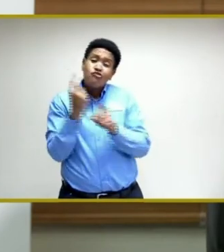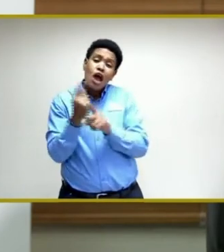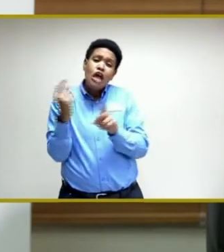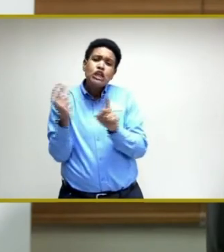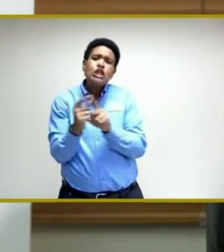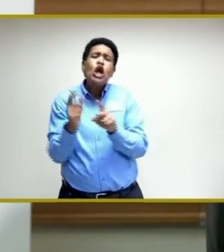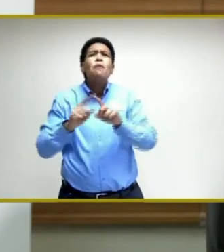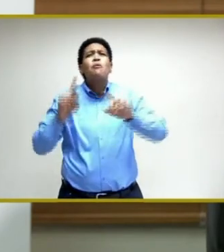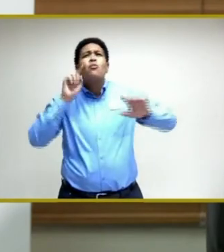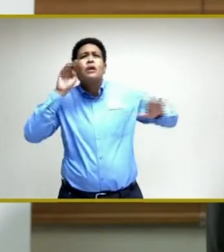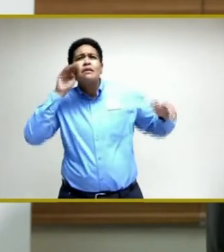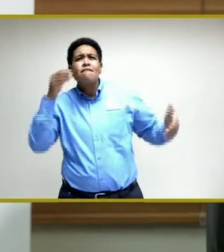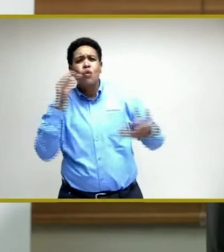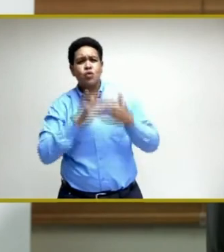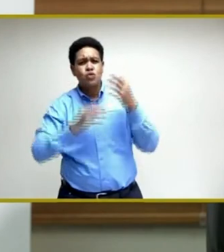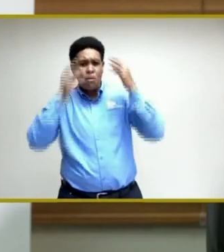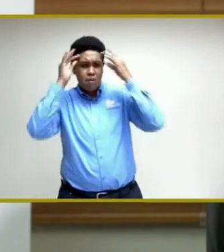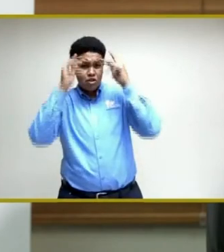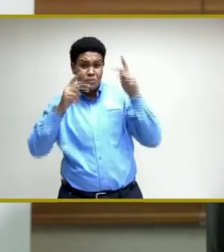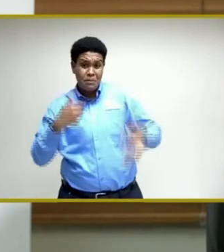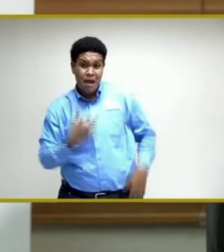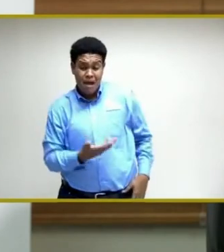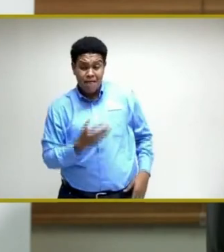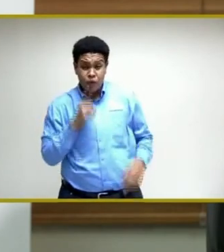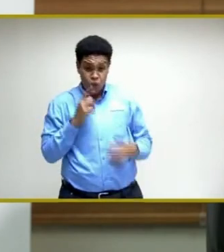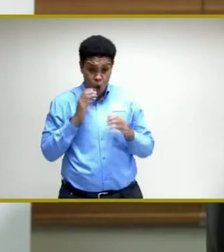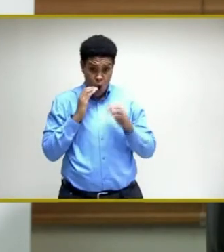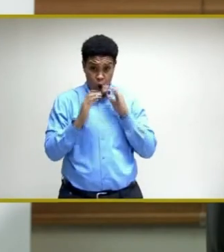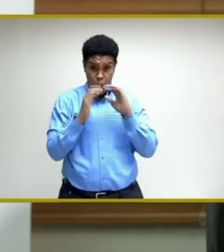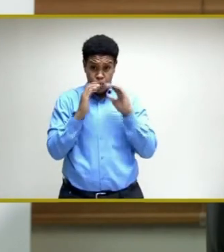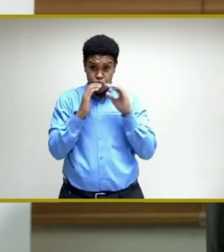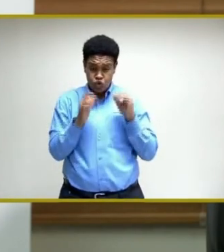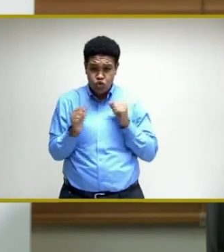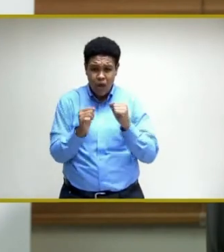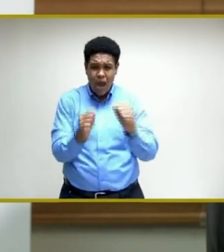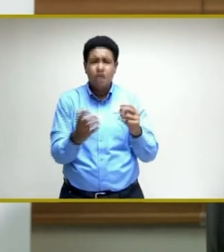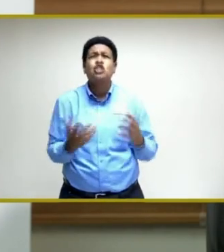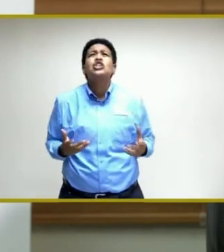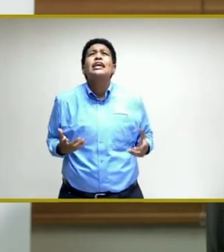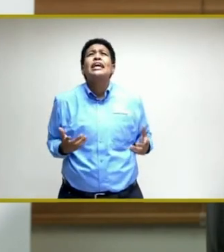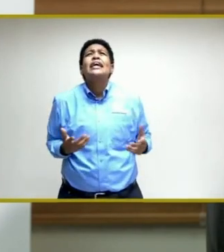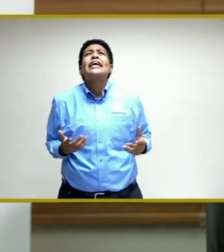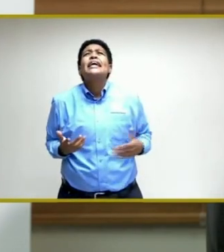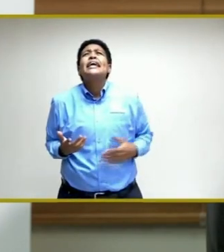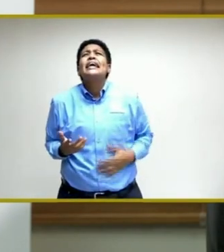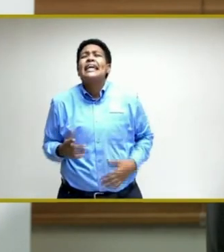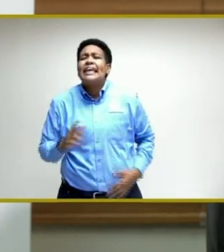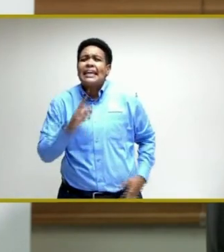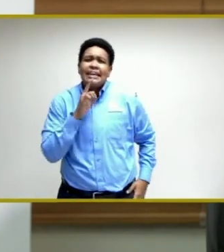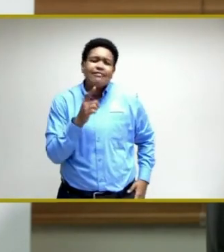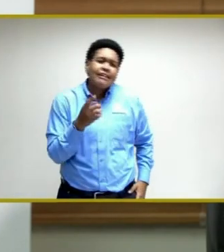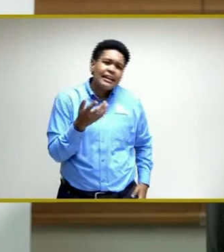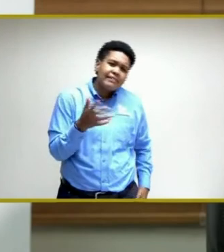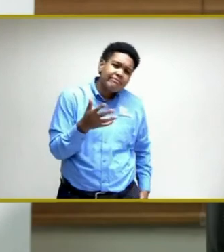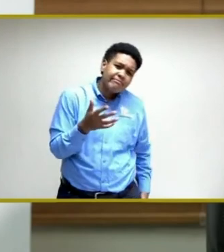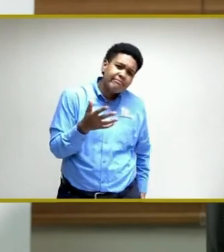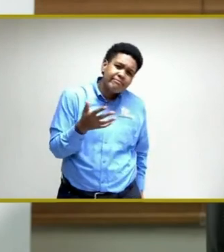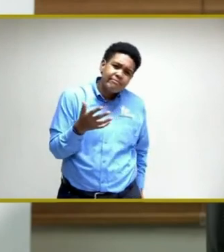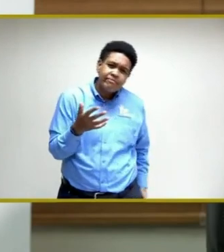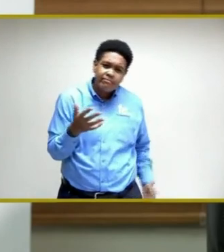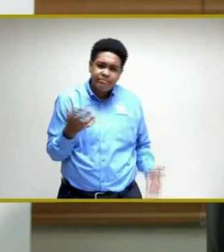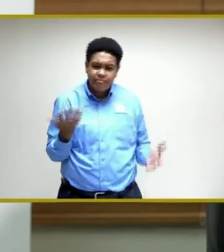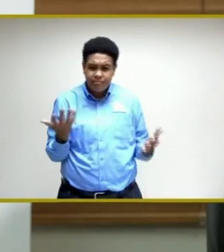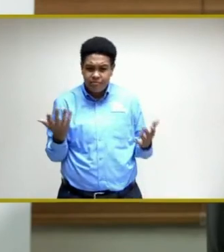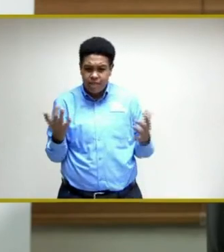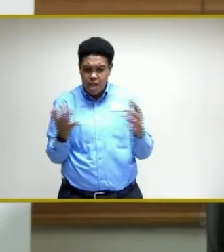addressing some of the concerns that people have. So the communication strategy is very much intertwined